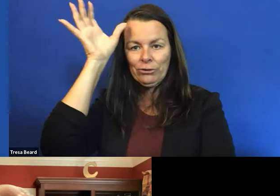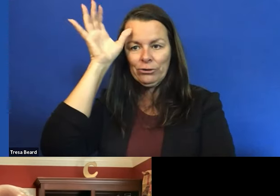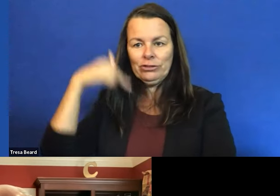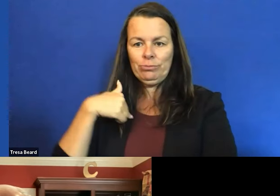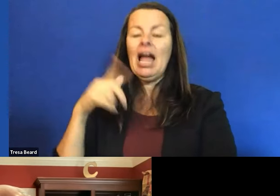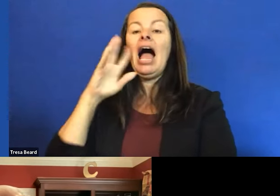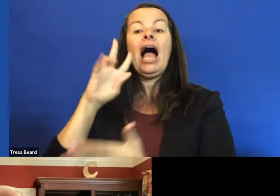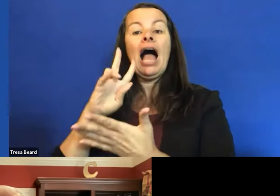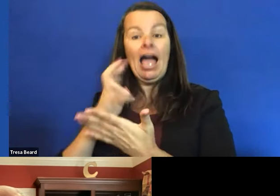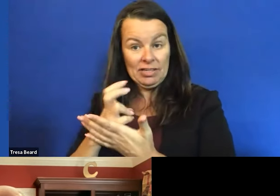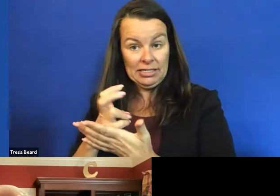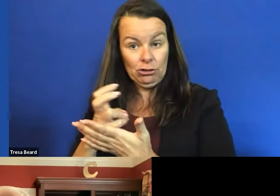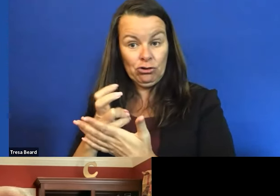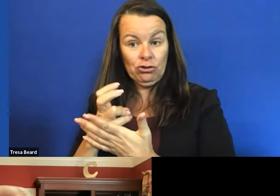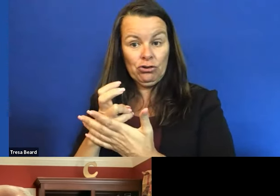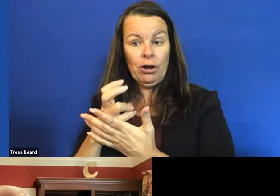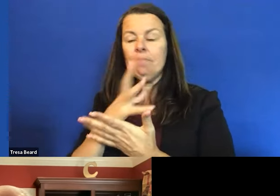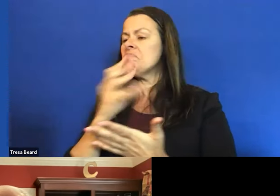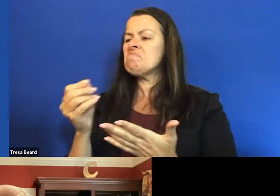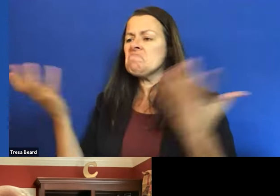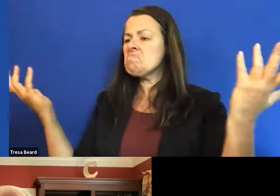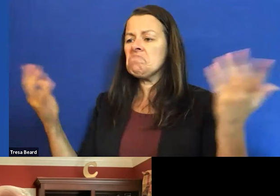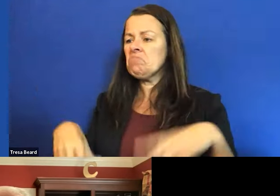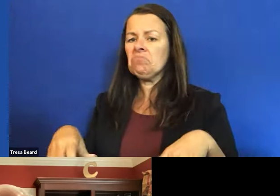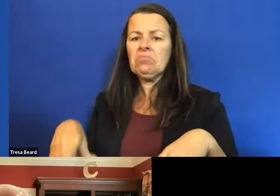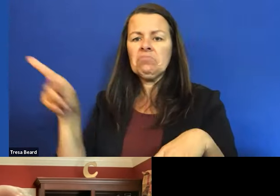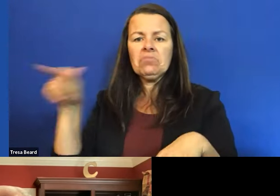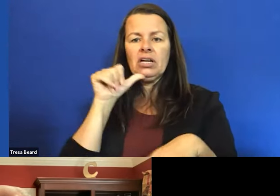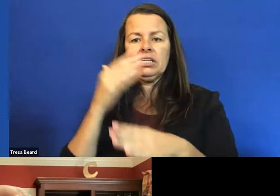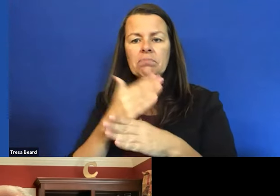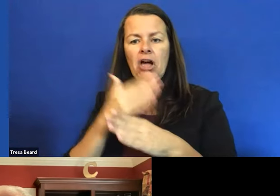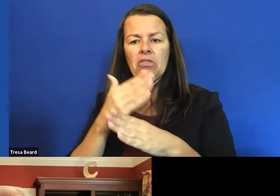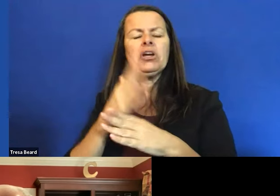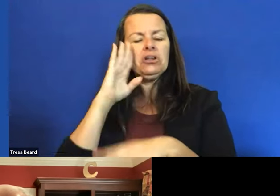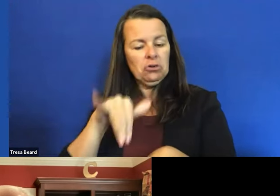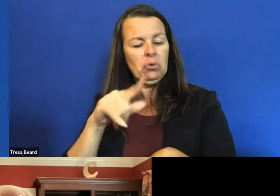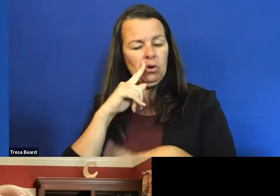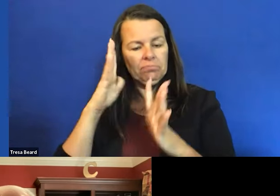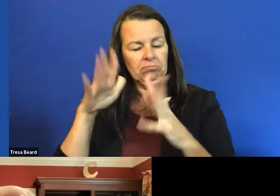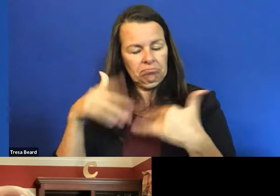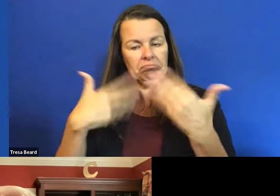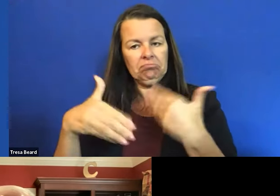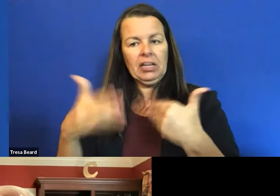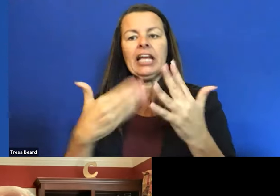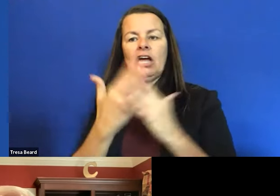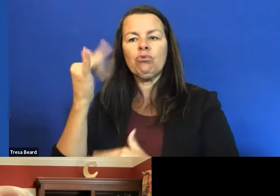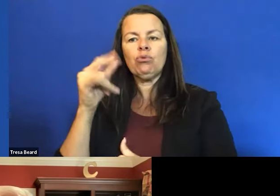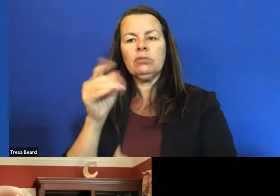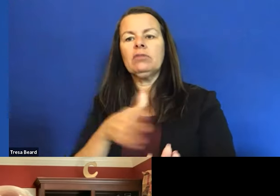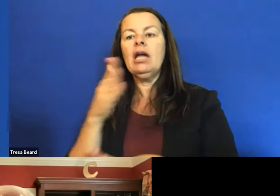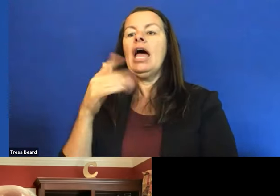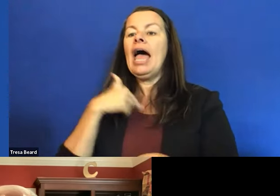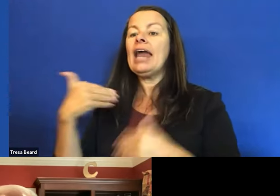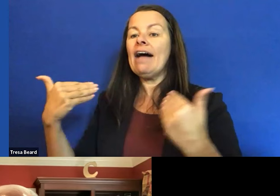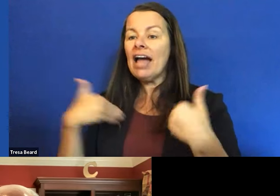seizures, um, and it didn't, uh, bother him. He knew I was going to come out of it and so forth and so on. And I've had seizures